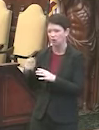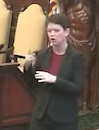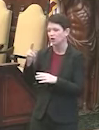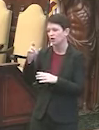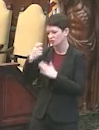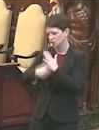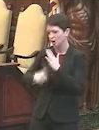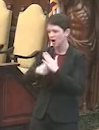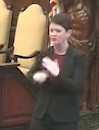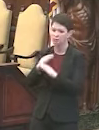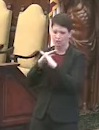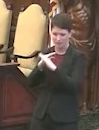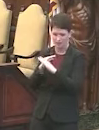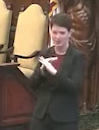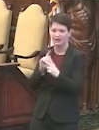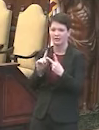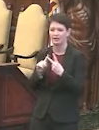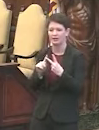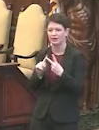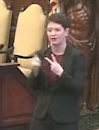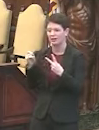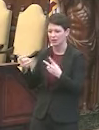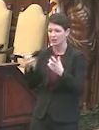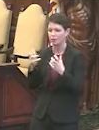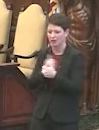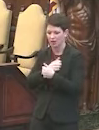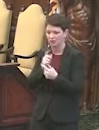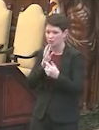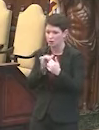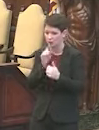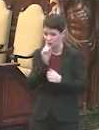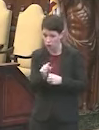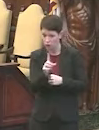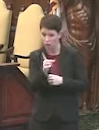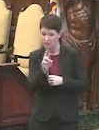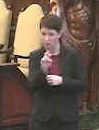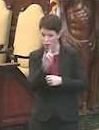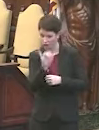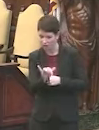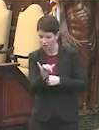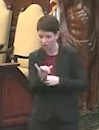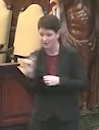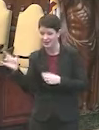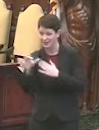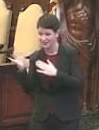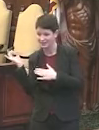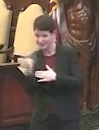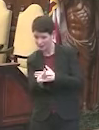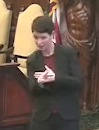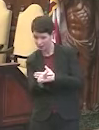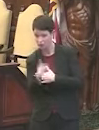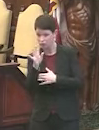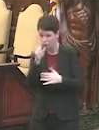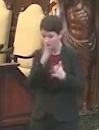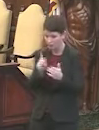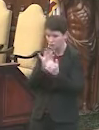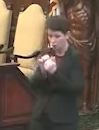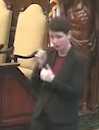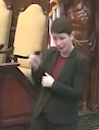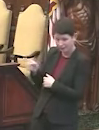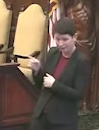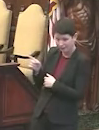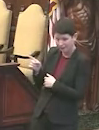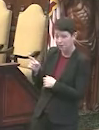prohibitive. And he would love to speak with you, Dr. Farley. don't know if you received his letter, if you do plan to speak with him.